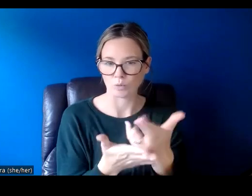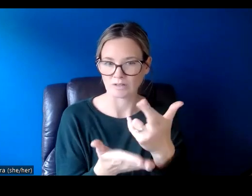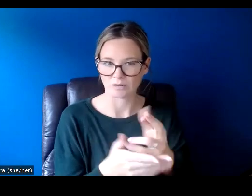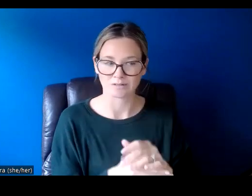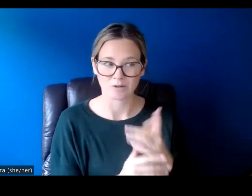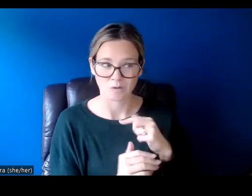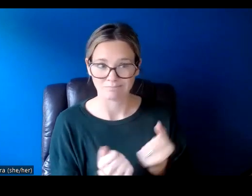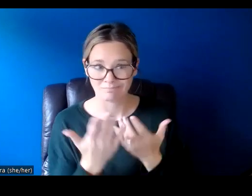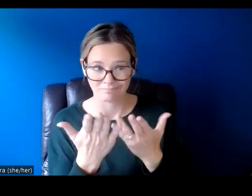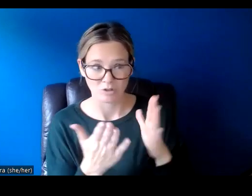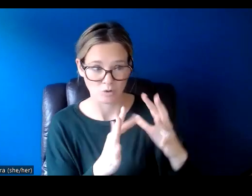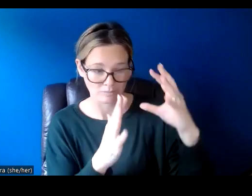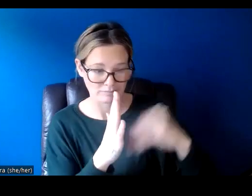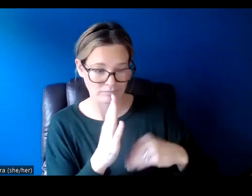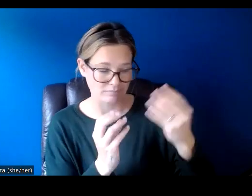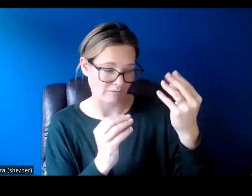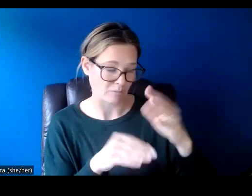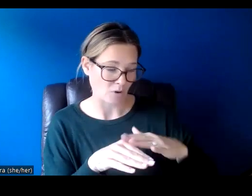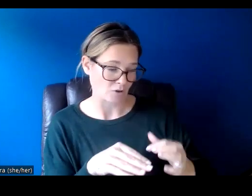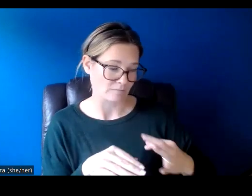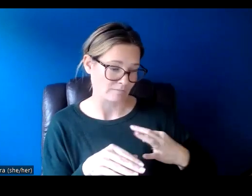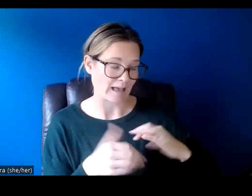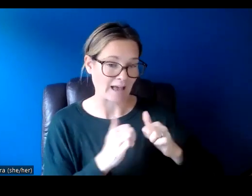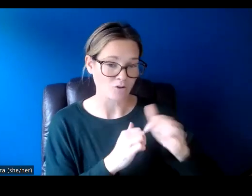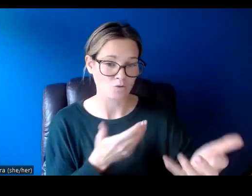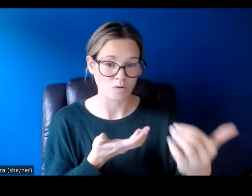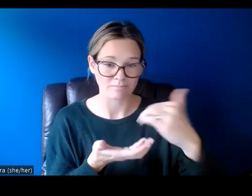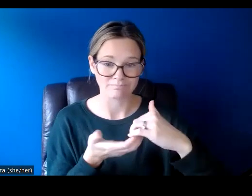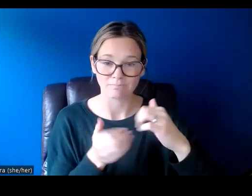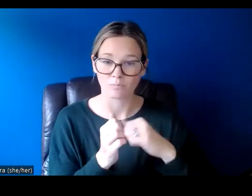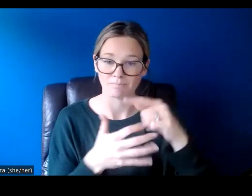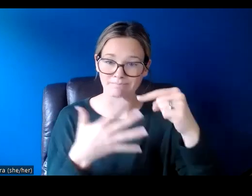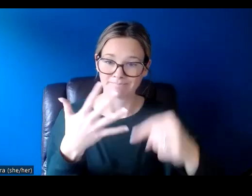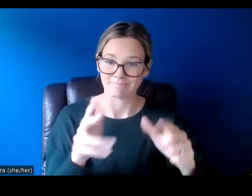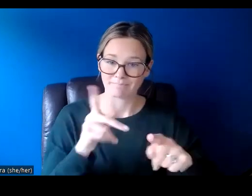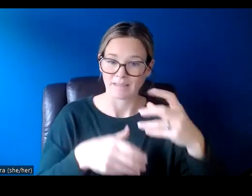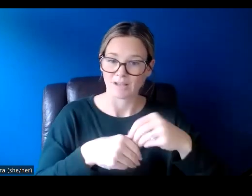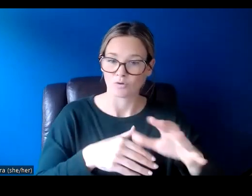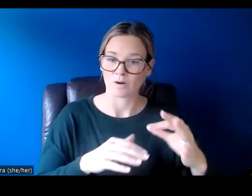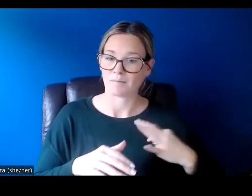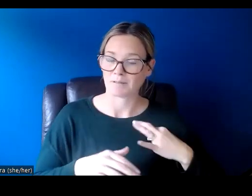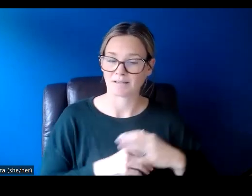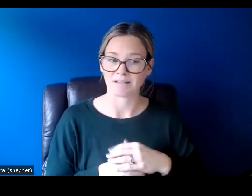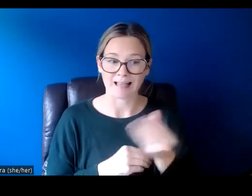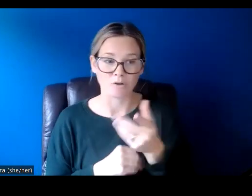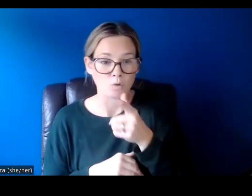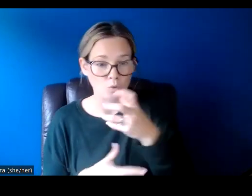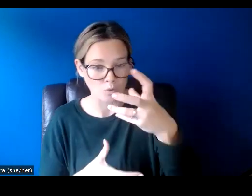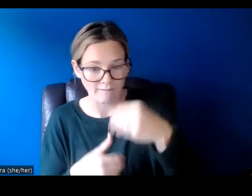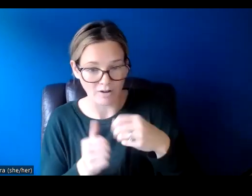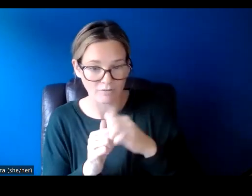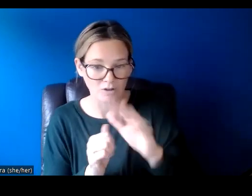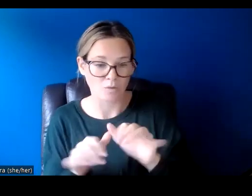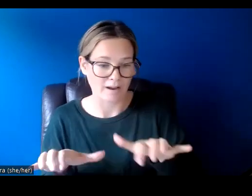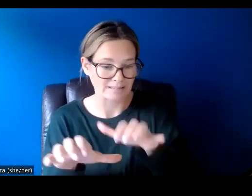collaboration with Indigenous elders or knowledge keepers in your application. Let us know who is involved in your proposed